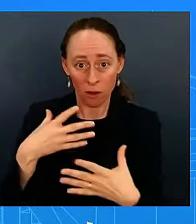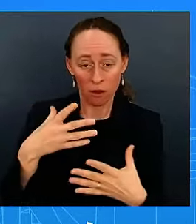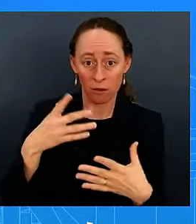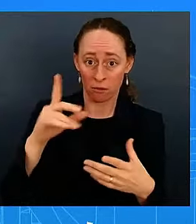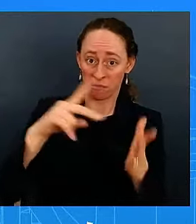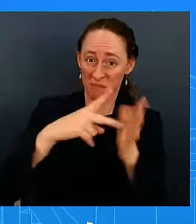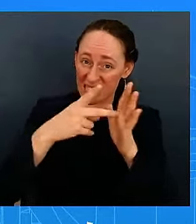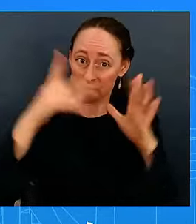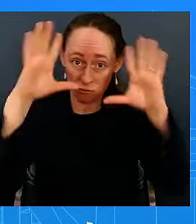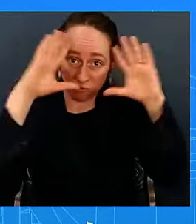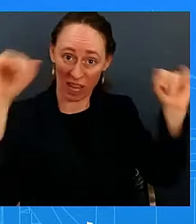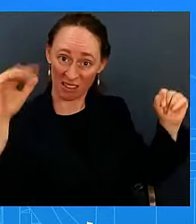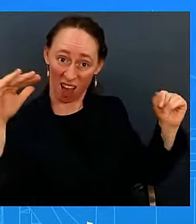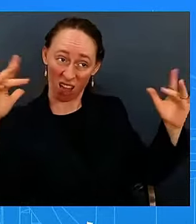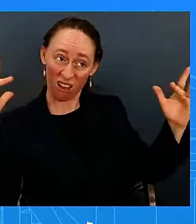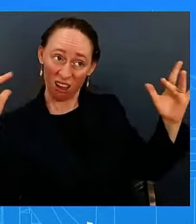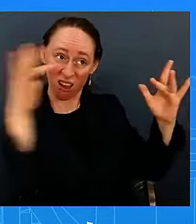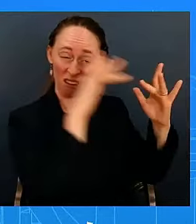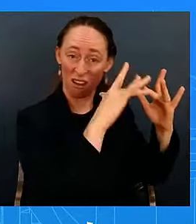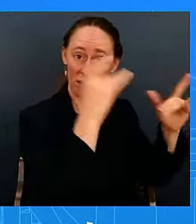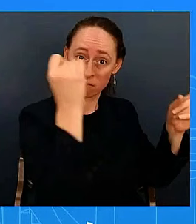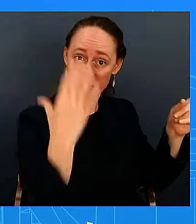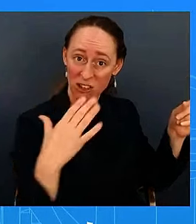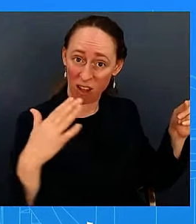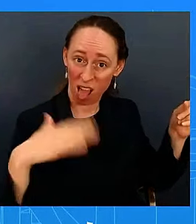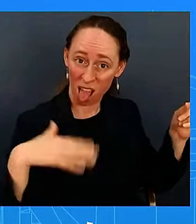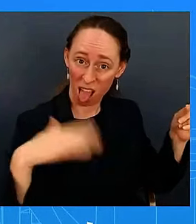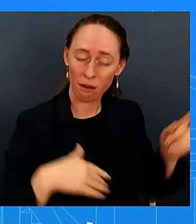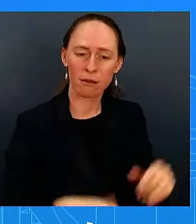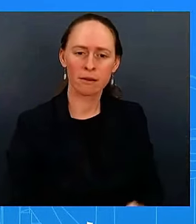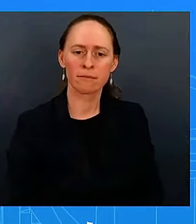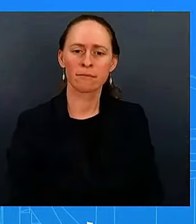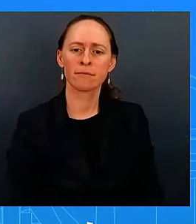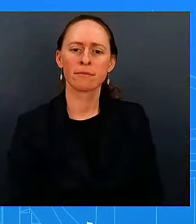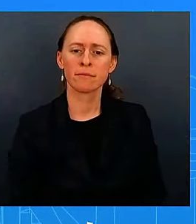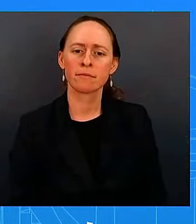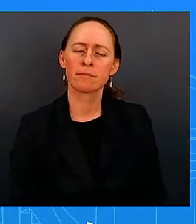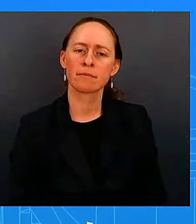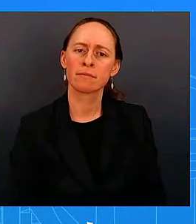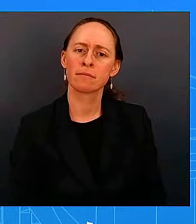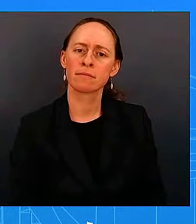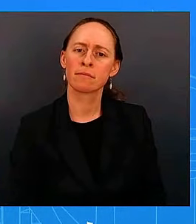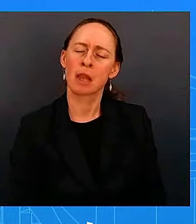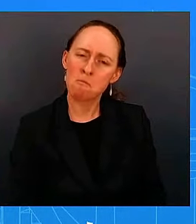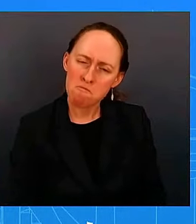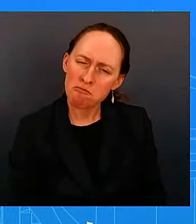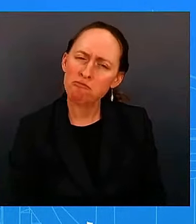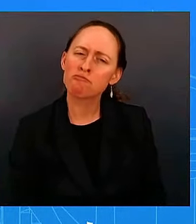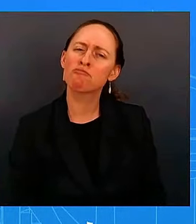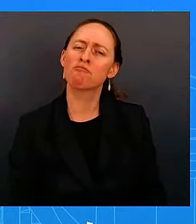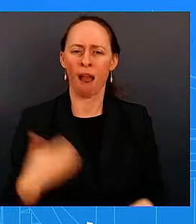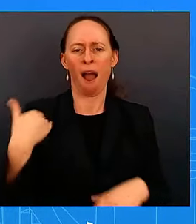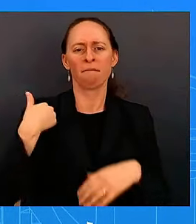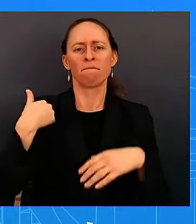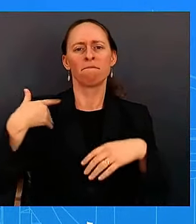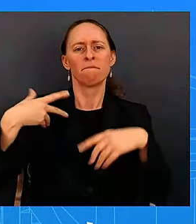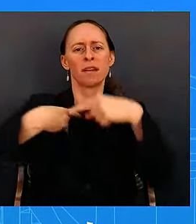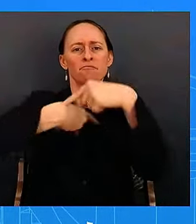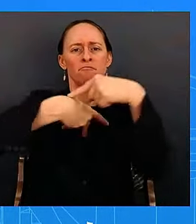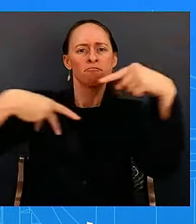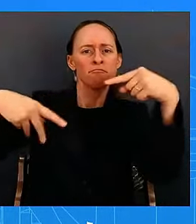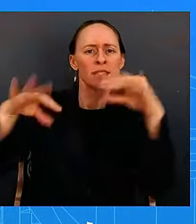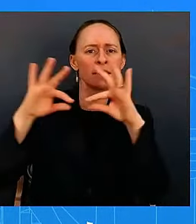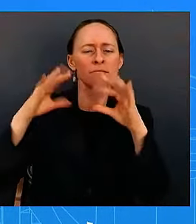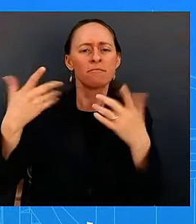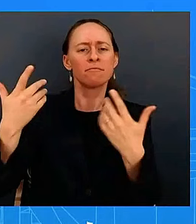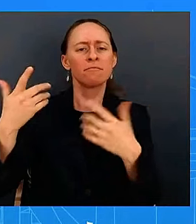staff to have regular conversations with congressional uh staff that is not unusual that is something that happens pretty regularly we have an office of ledger